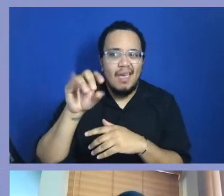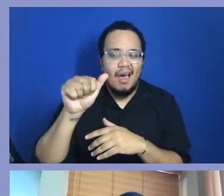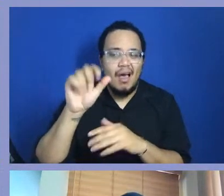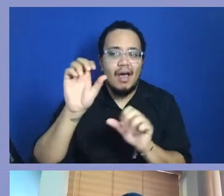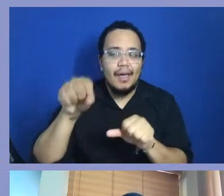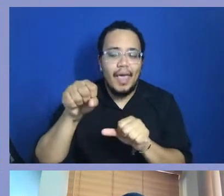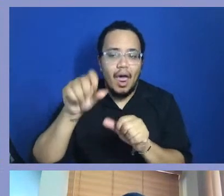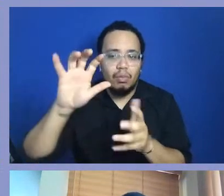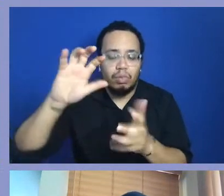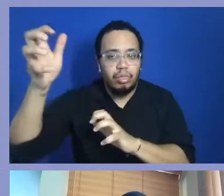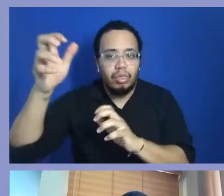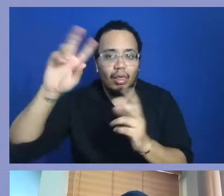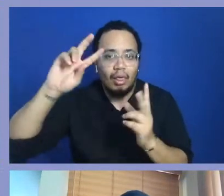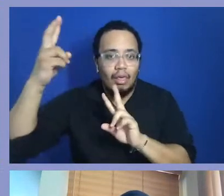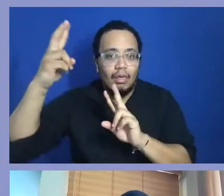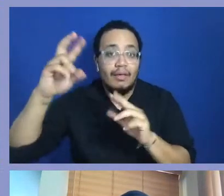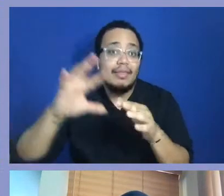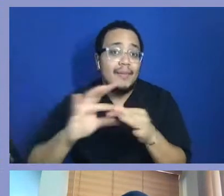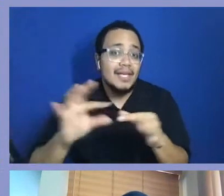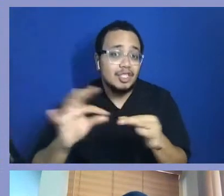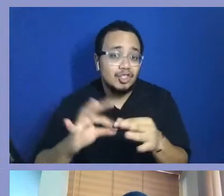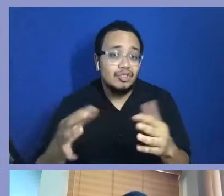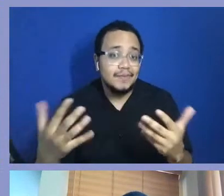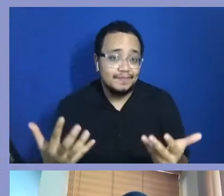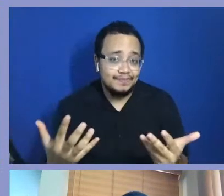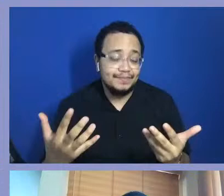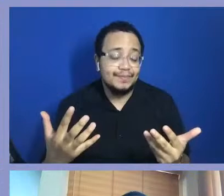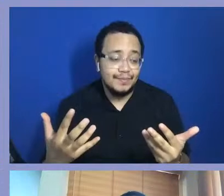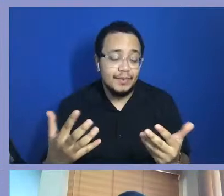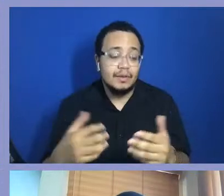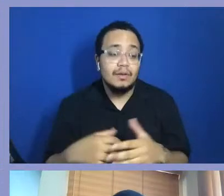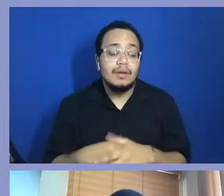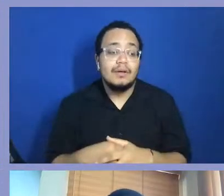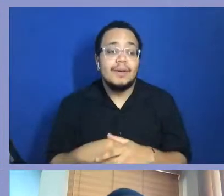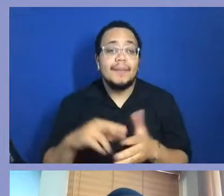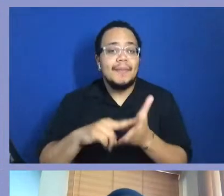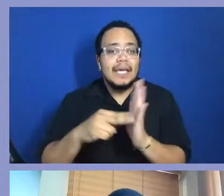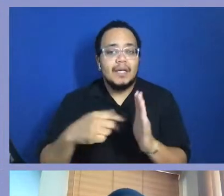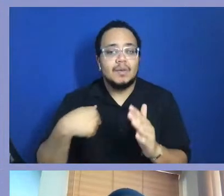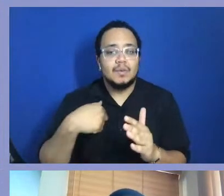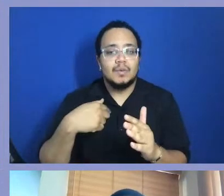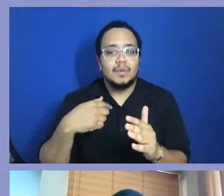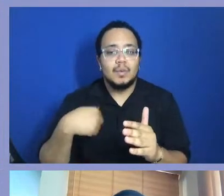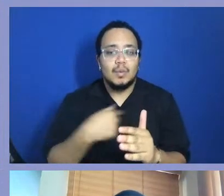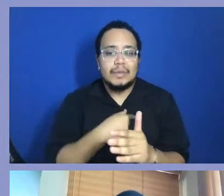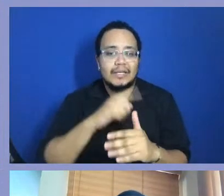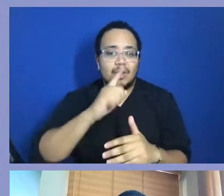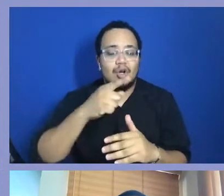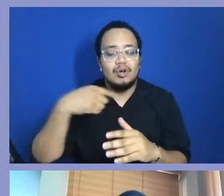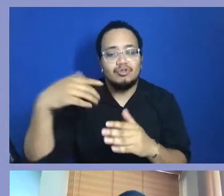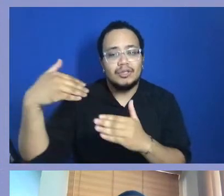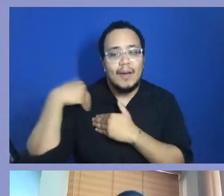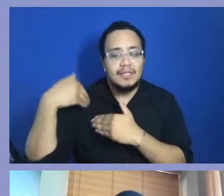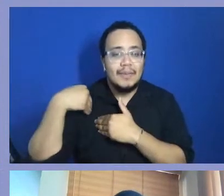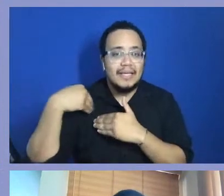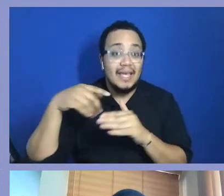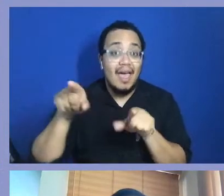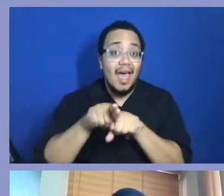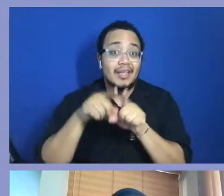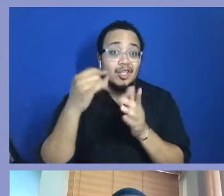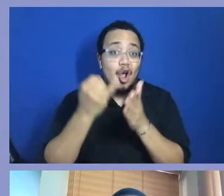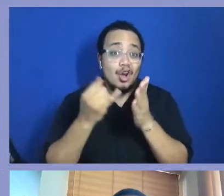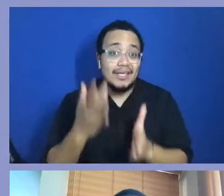escruited sometimes. And I think we hold a responsibility as artists to bring